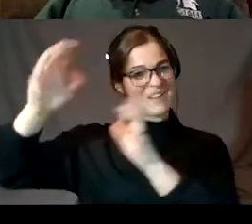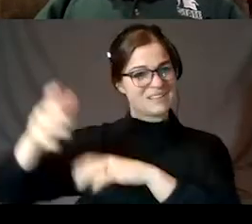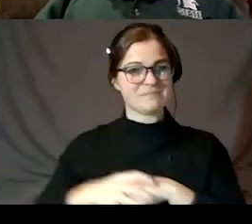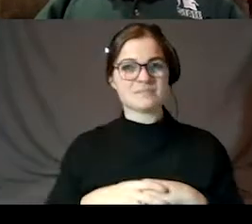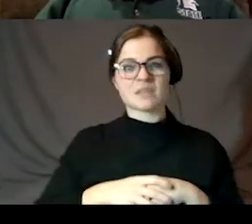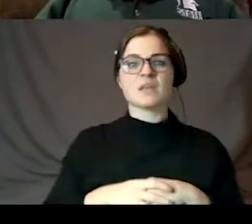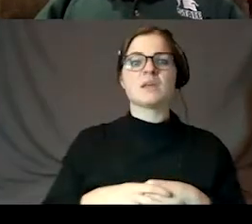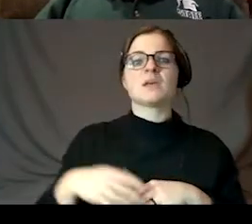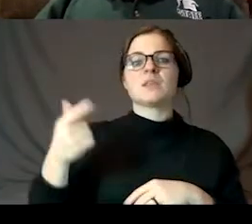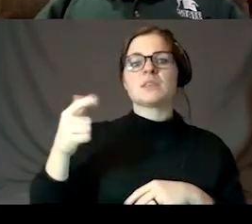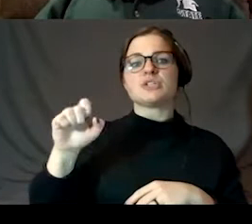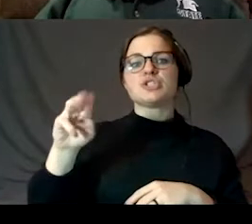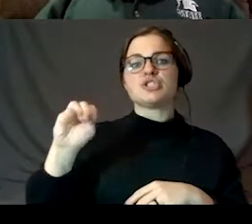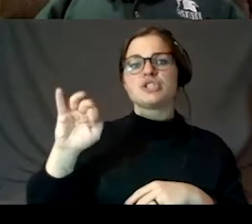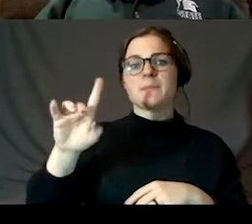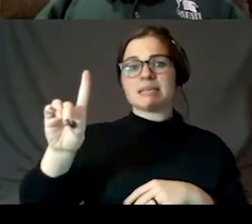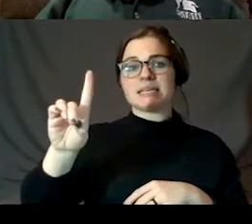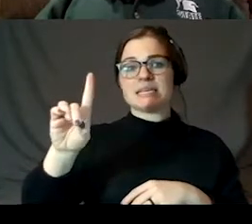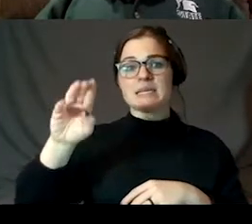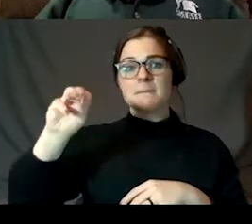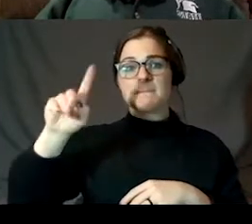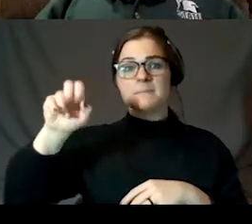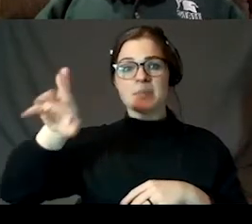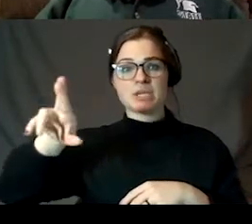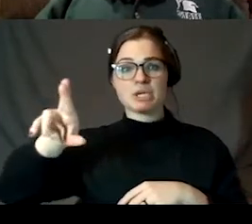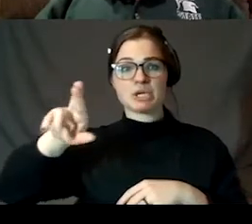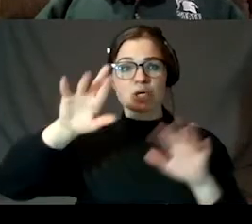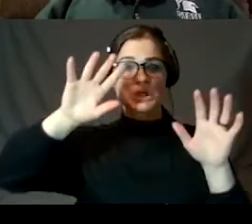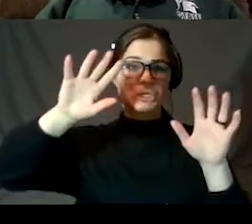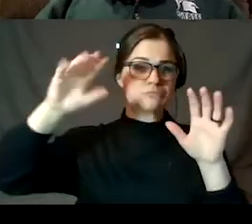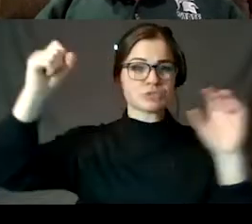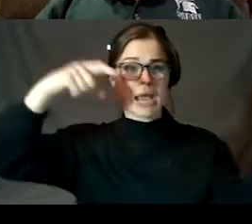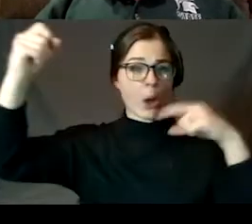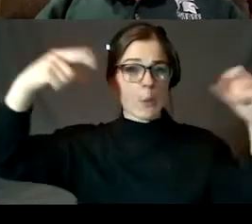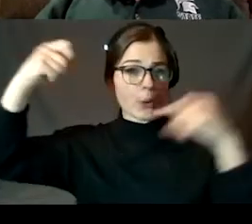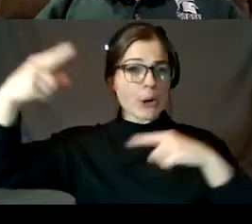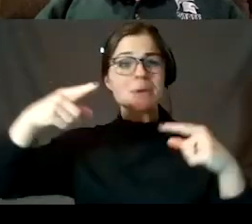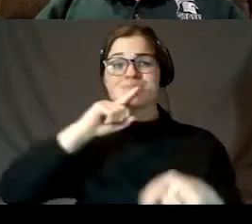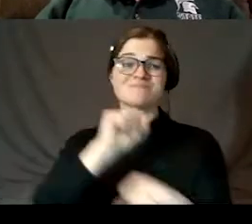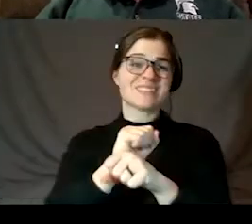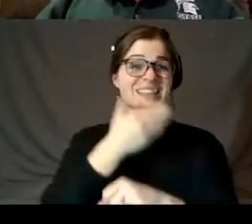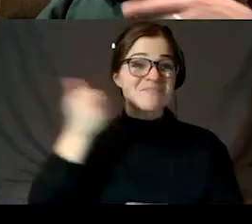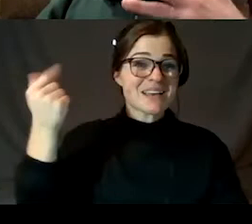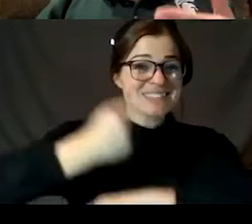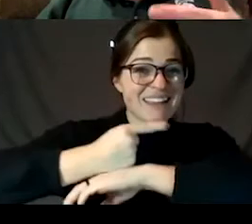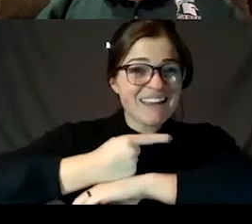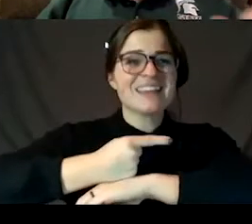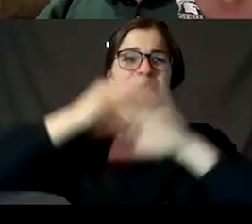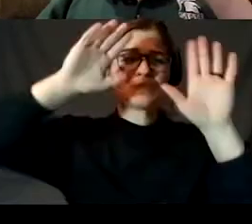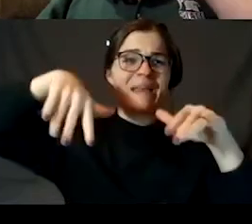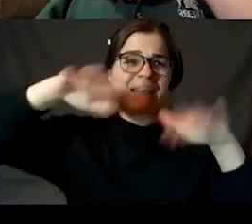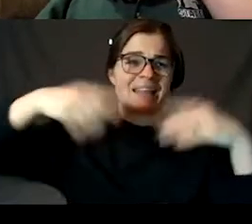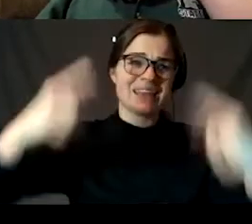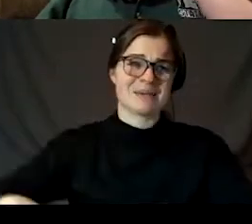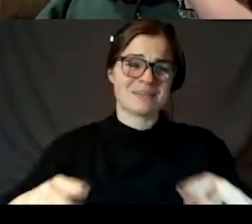meteor shower, maybe the best of the year. It actually rained on the peak date, and it was cloudy for those four days around there, at least where I live.